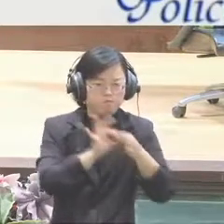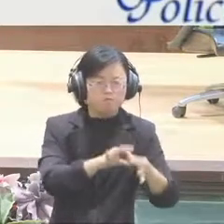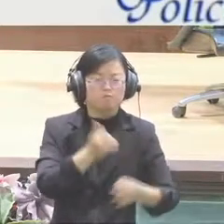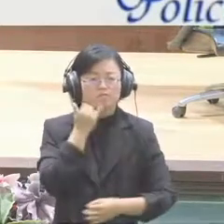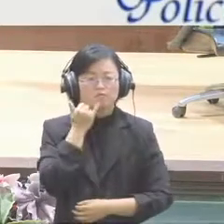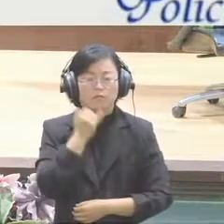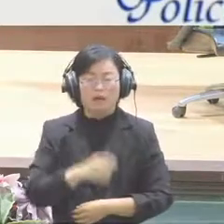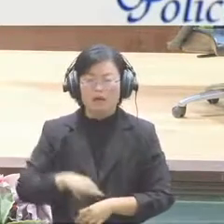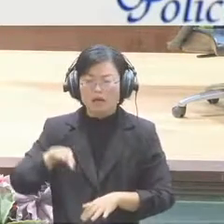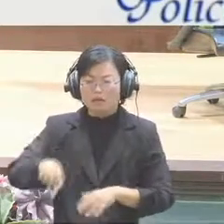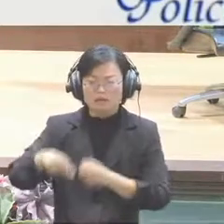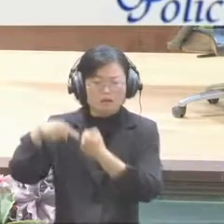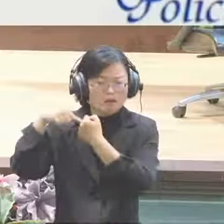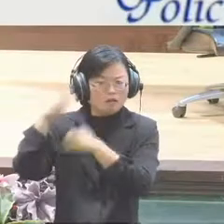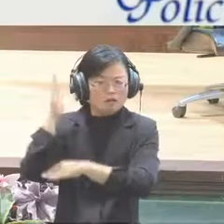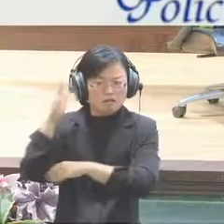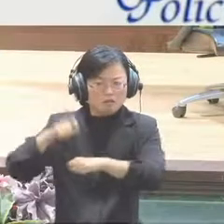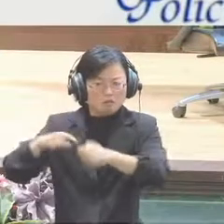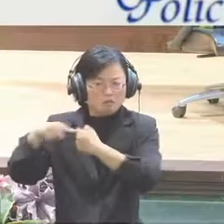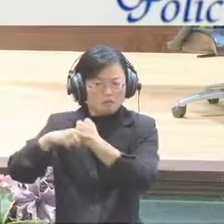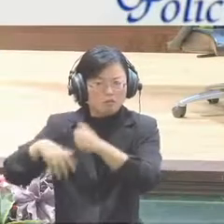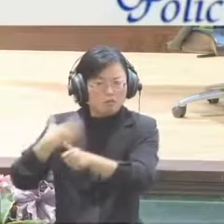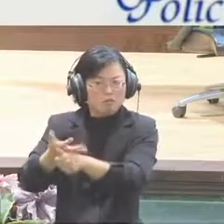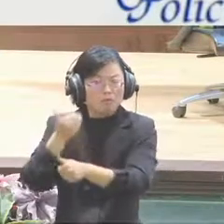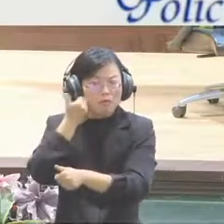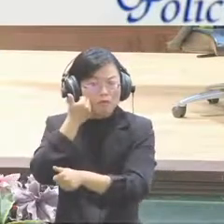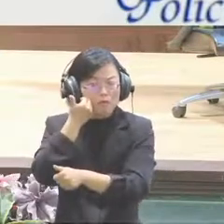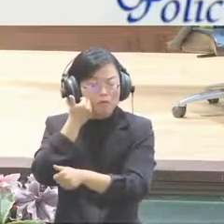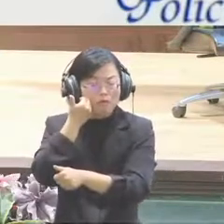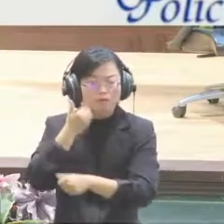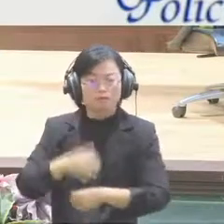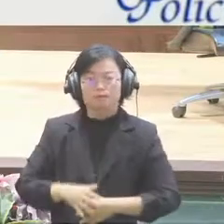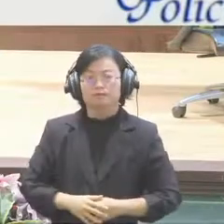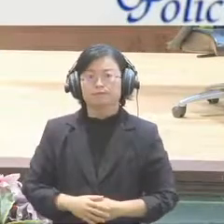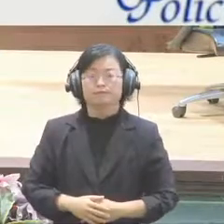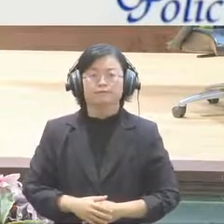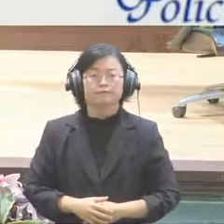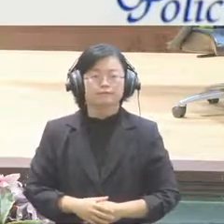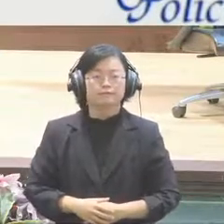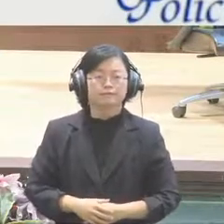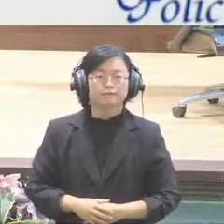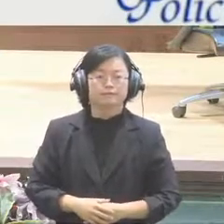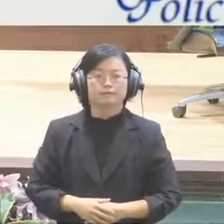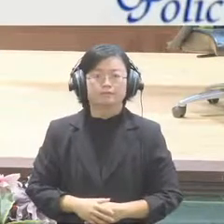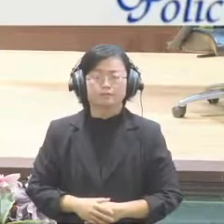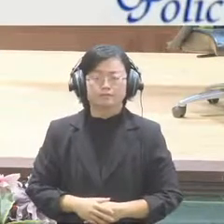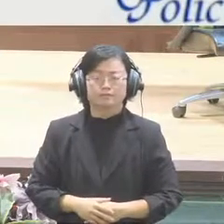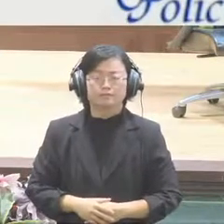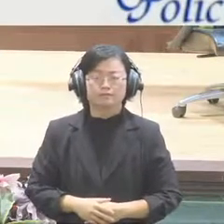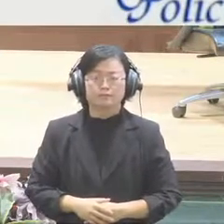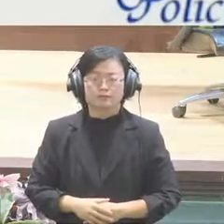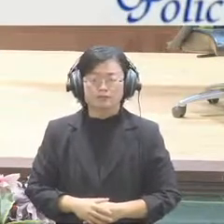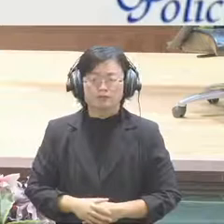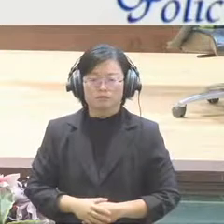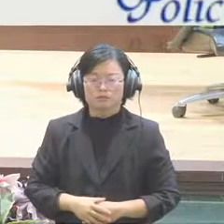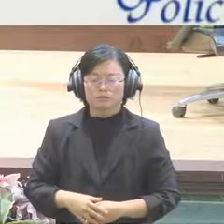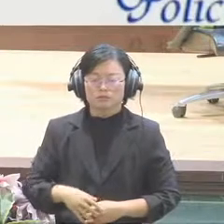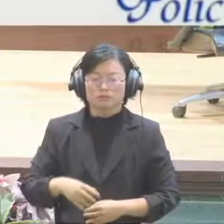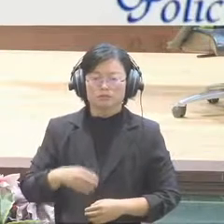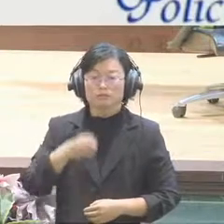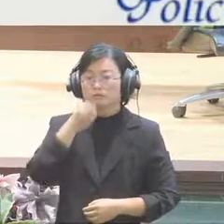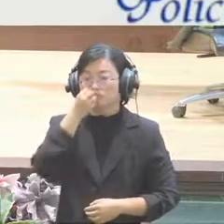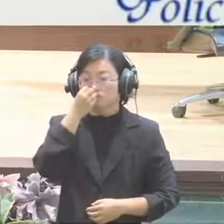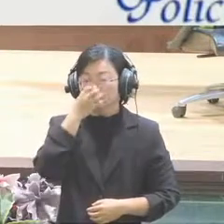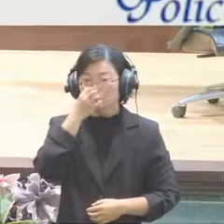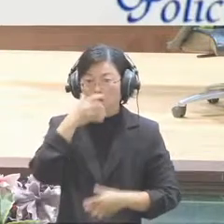Unfortunately, the scene of think tanks in Hong Kong is quite dominated by pro-government think tanks. Of